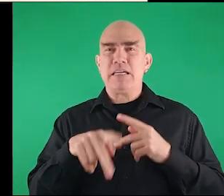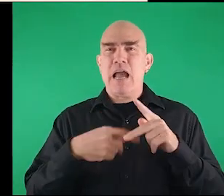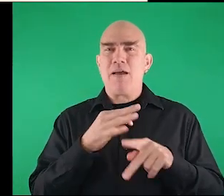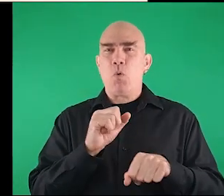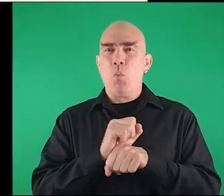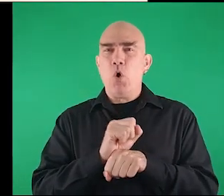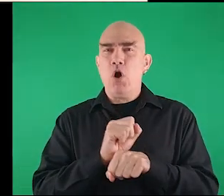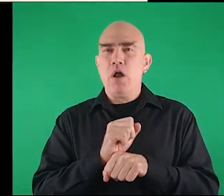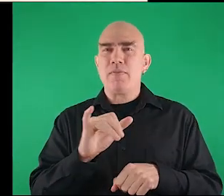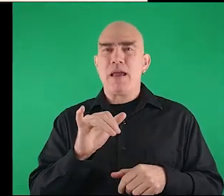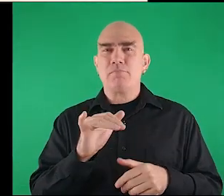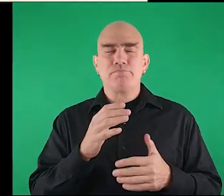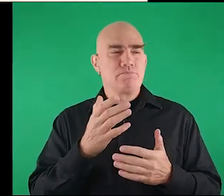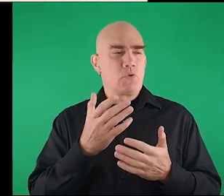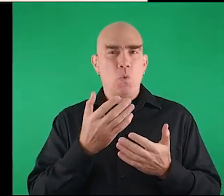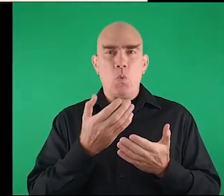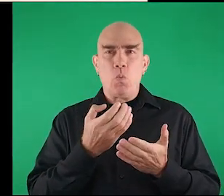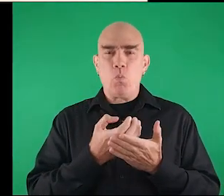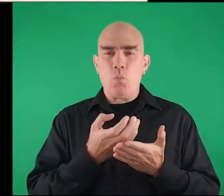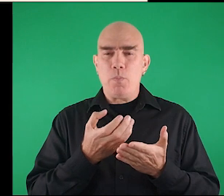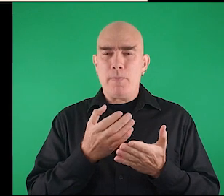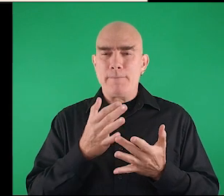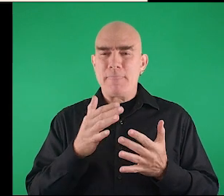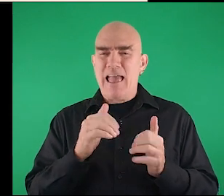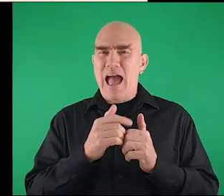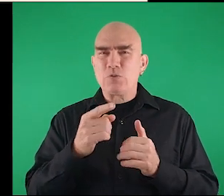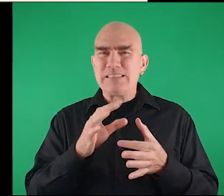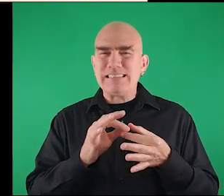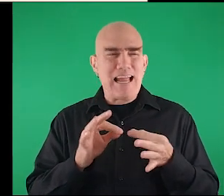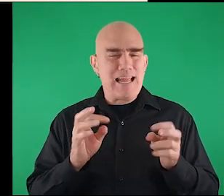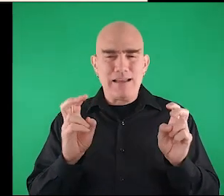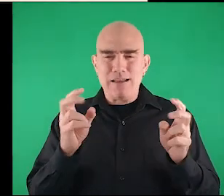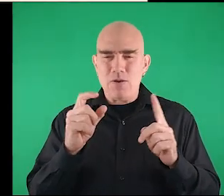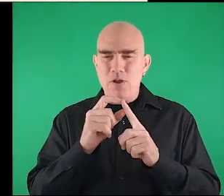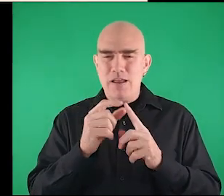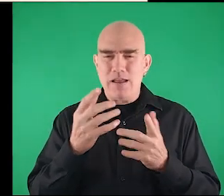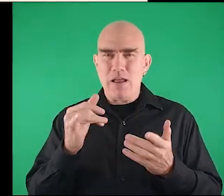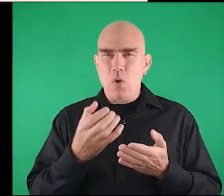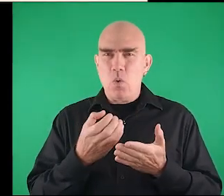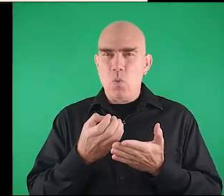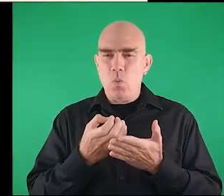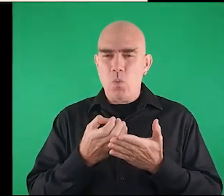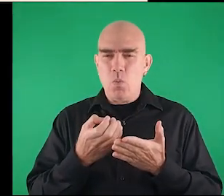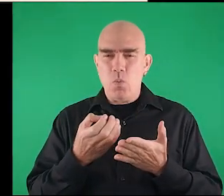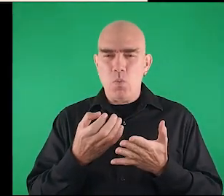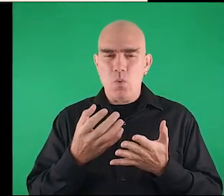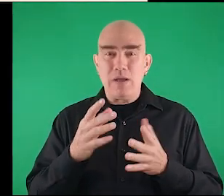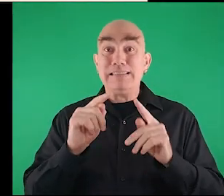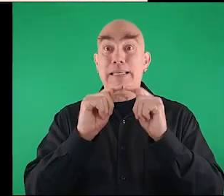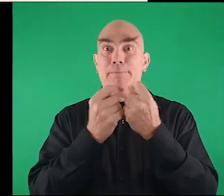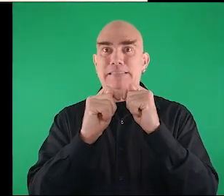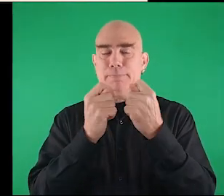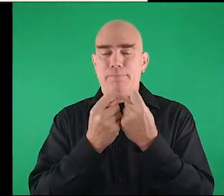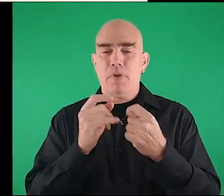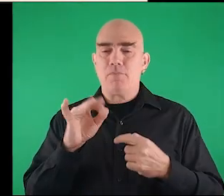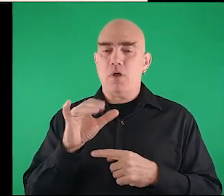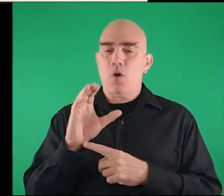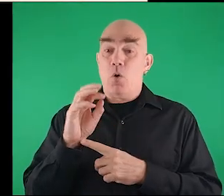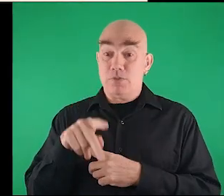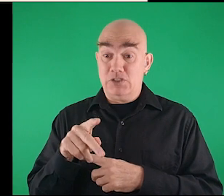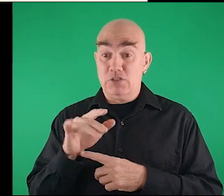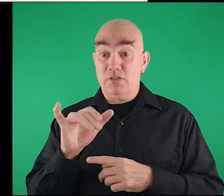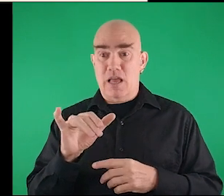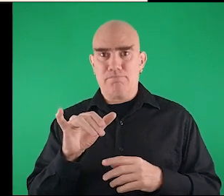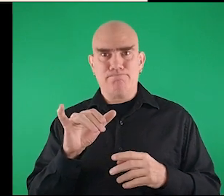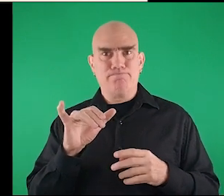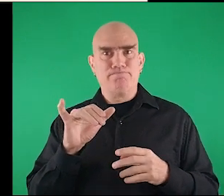this kind of works also the equipo, the team, the team of